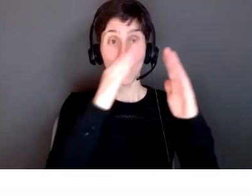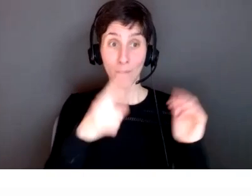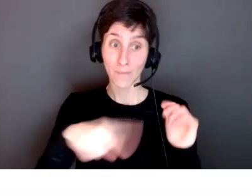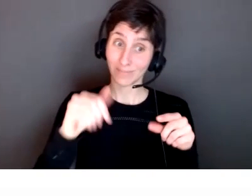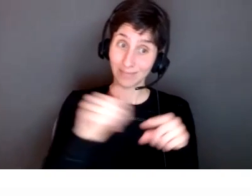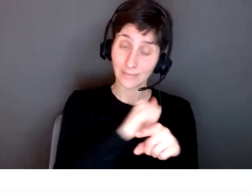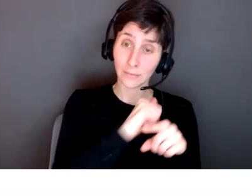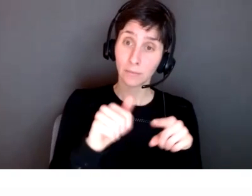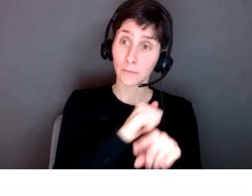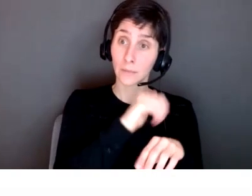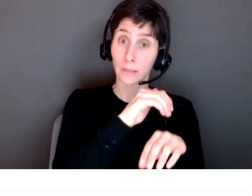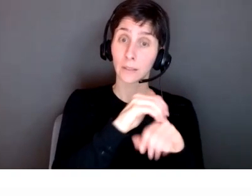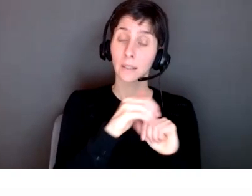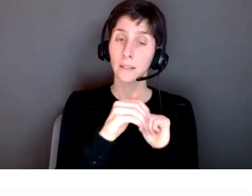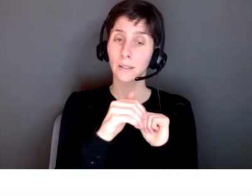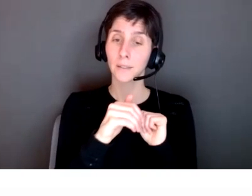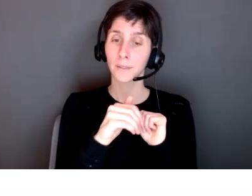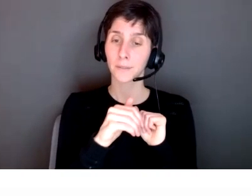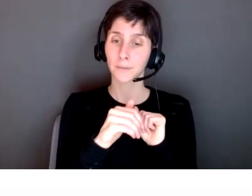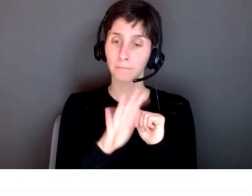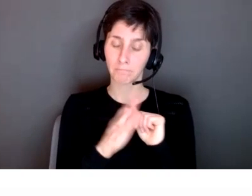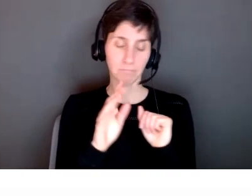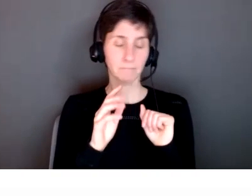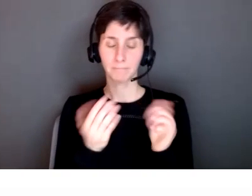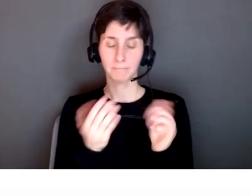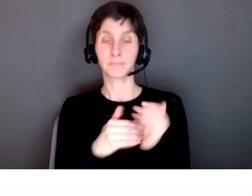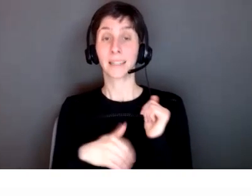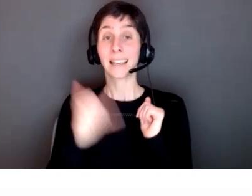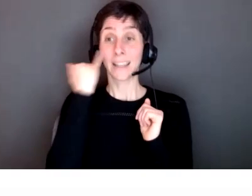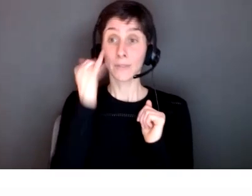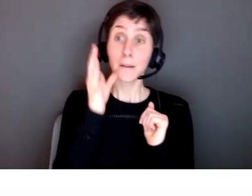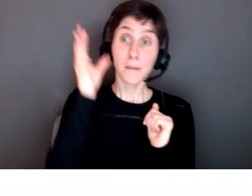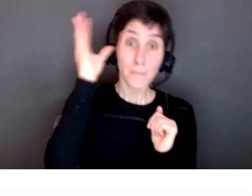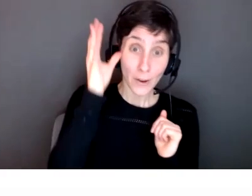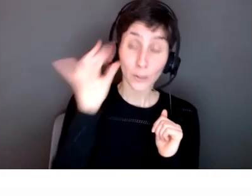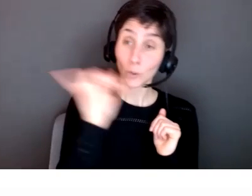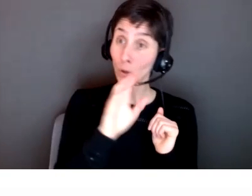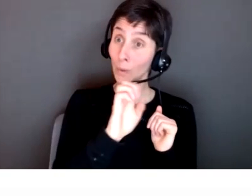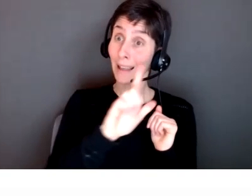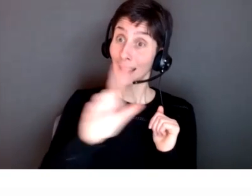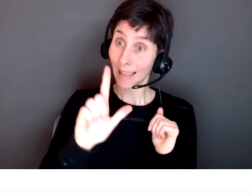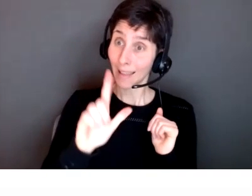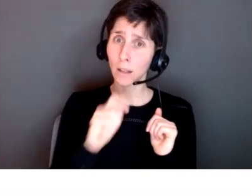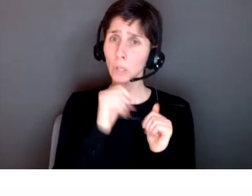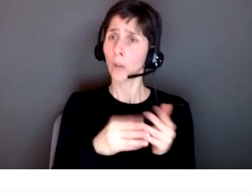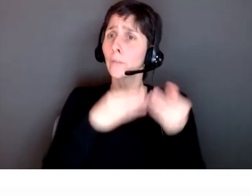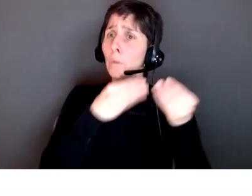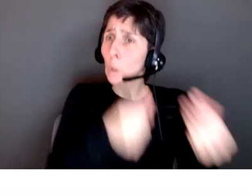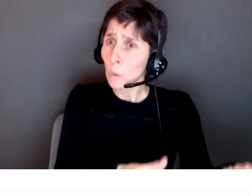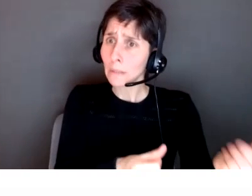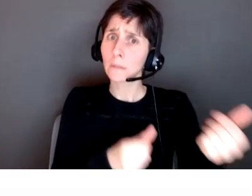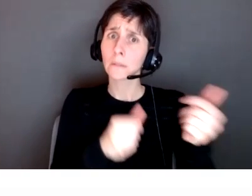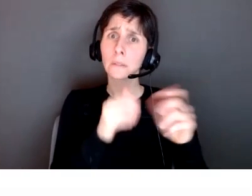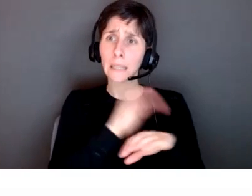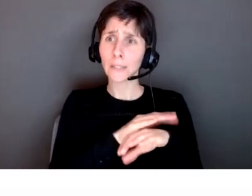are also english learn learners themselves and are not very fluent or have a lot of